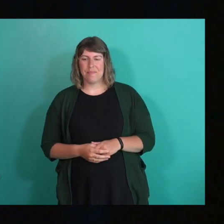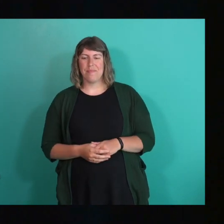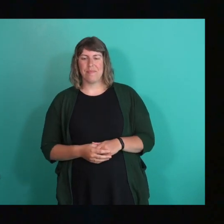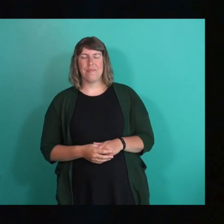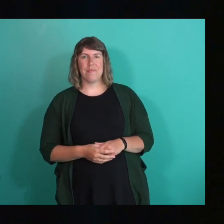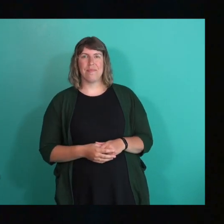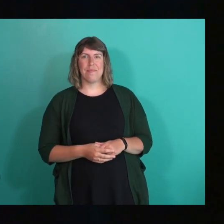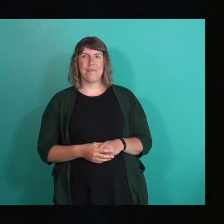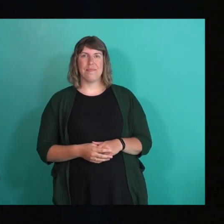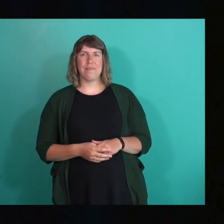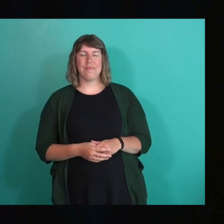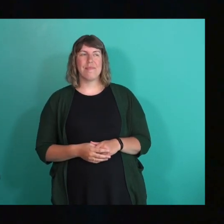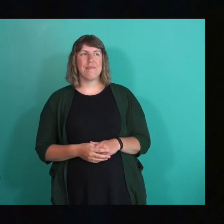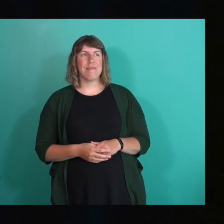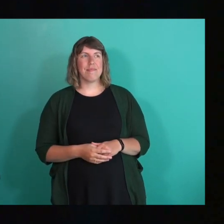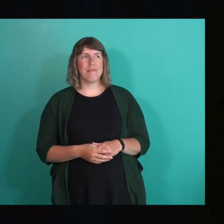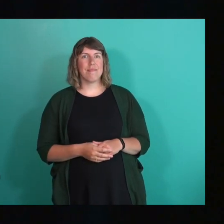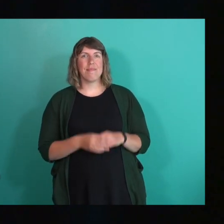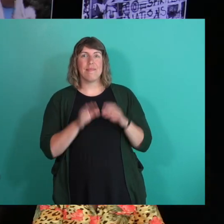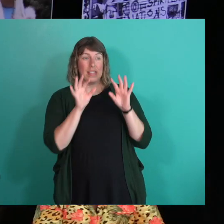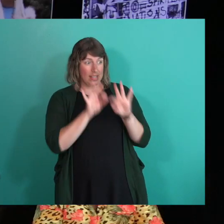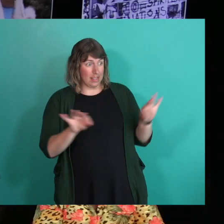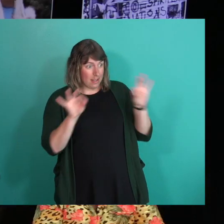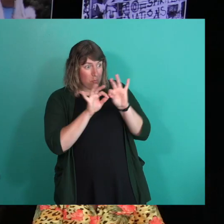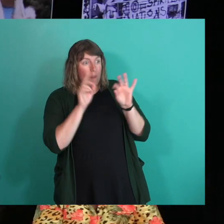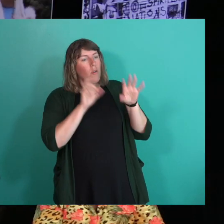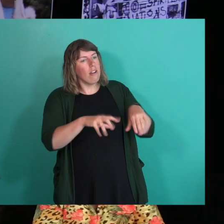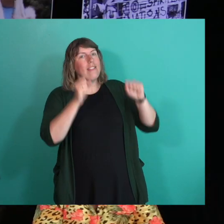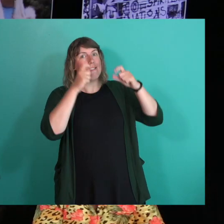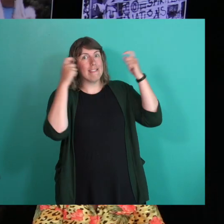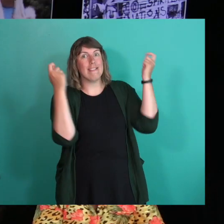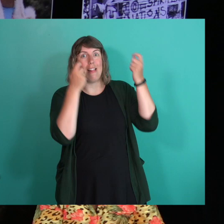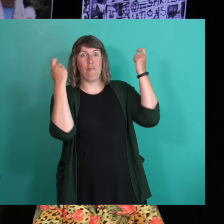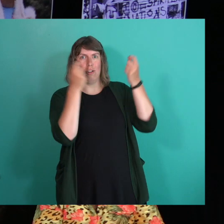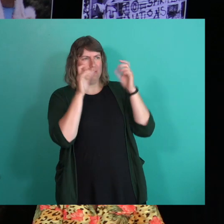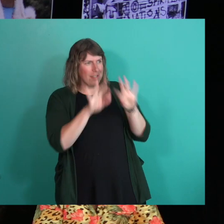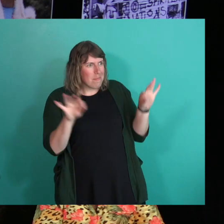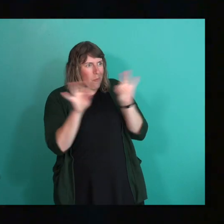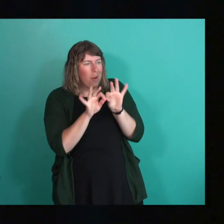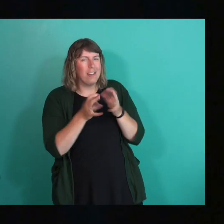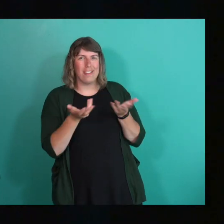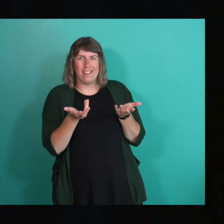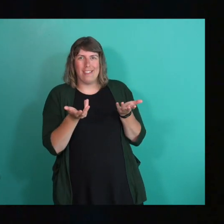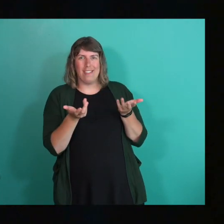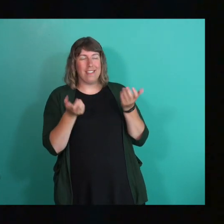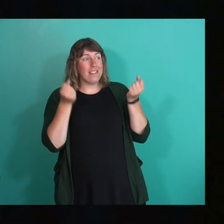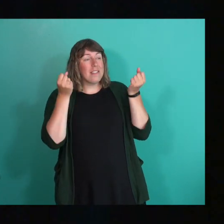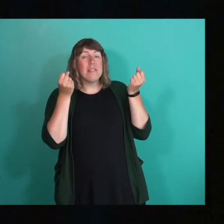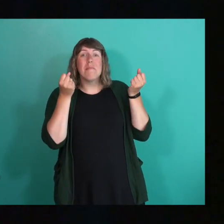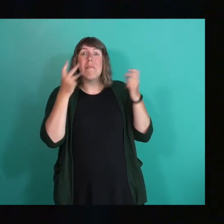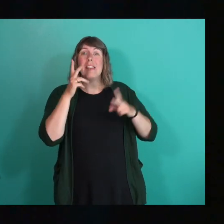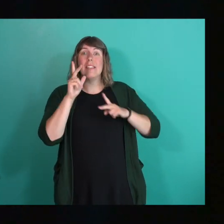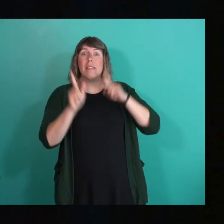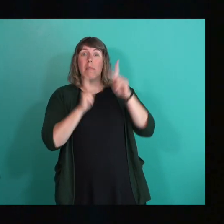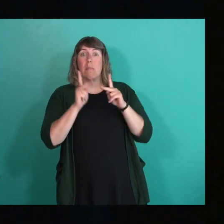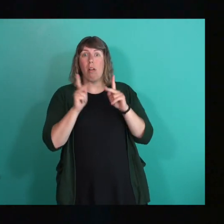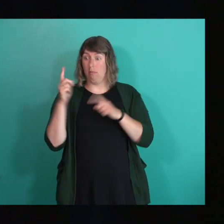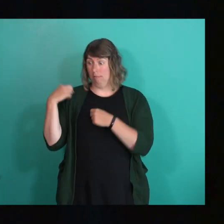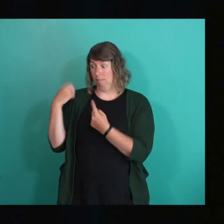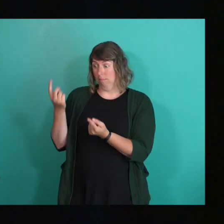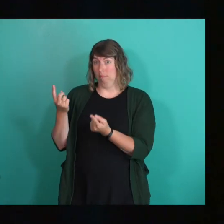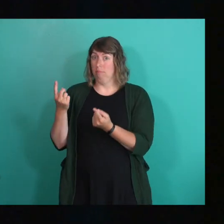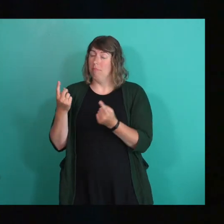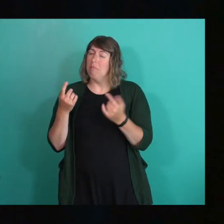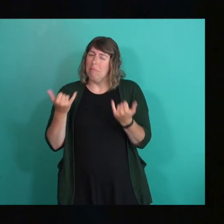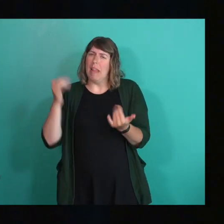it's important for the celebration because I think for many people, especially in the past, less